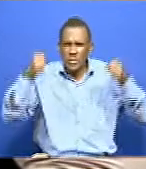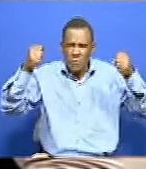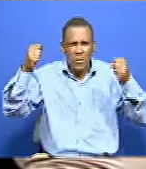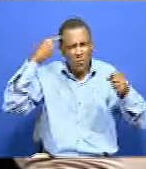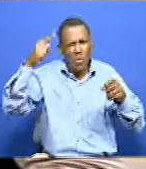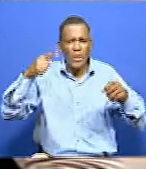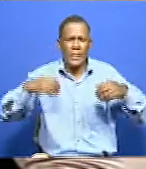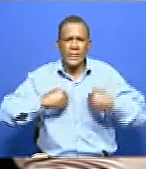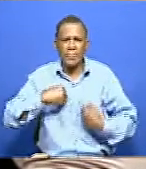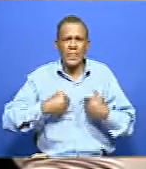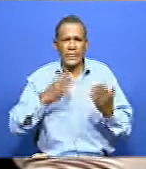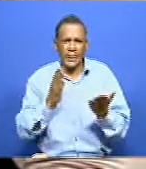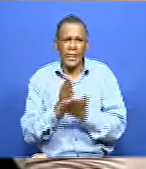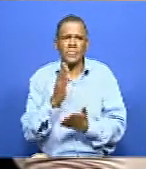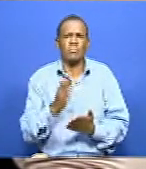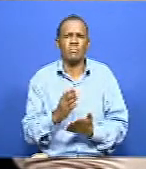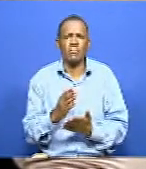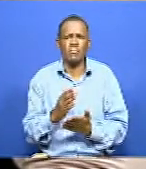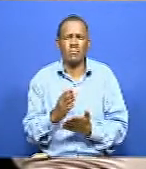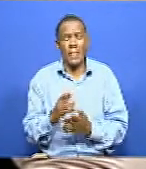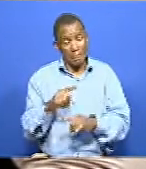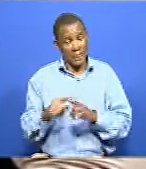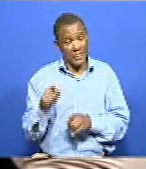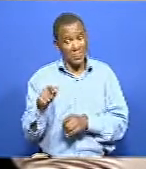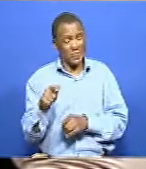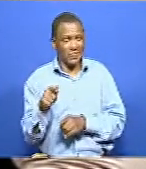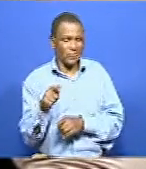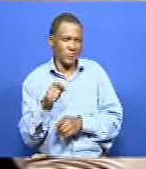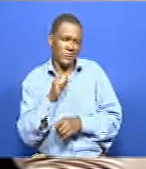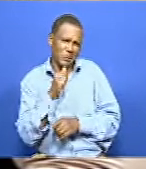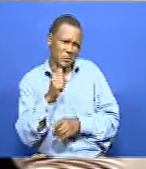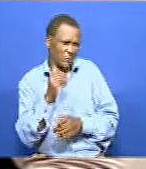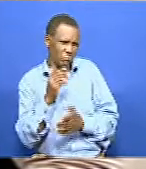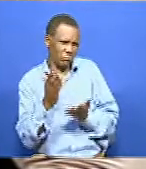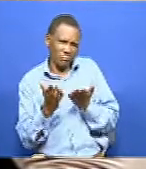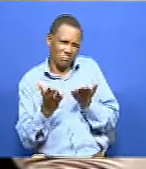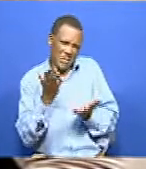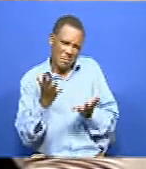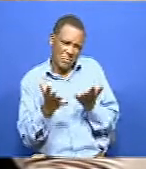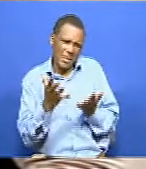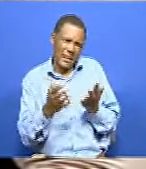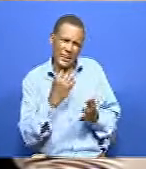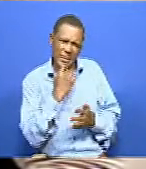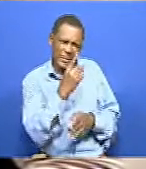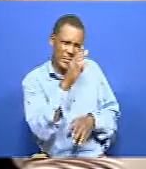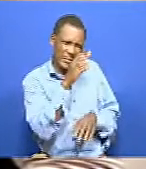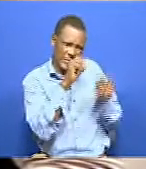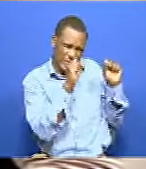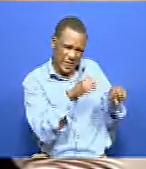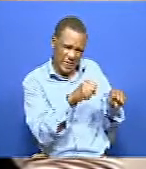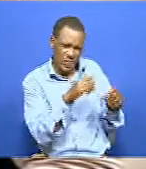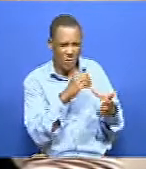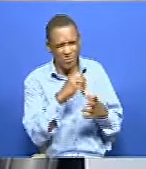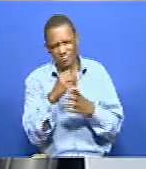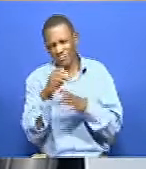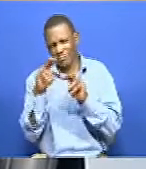That's a very tricky question that I may not really answer yes or no. Reason being, right now it looks like